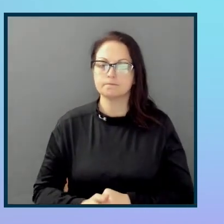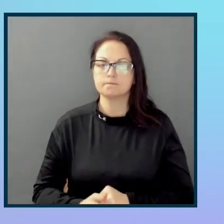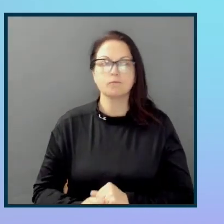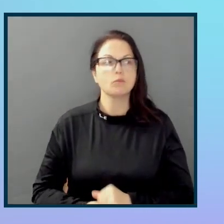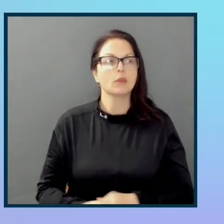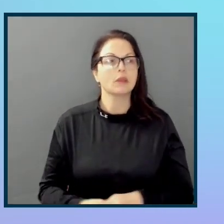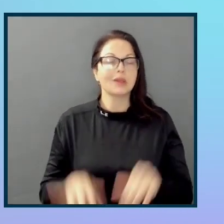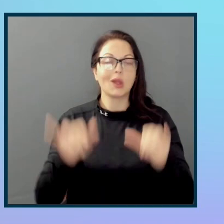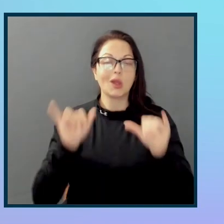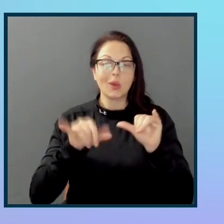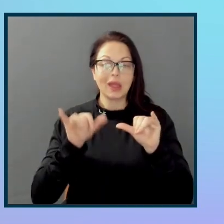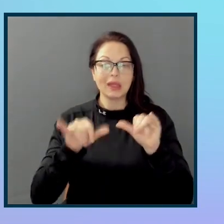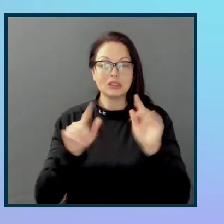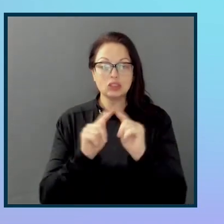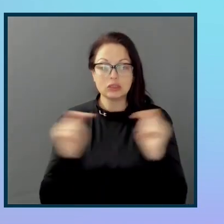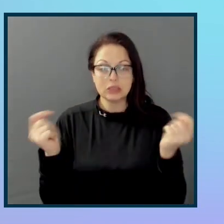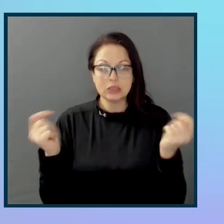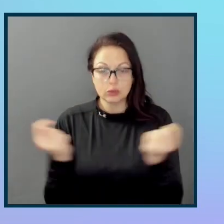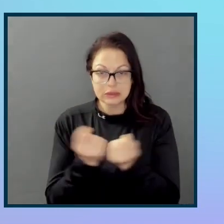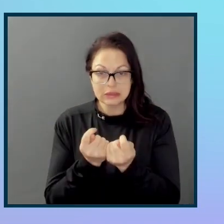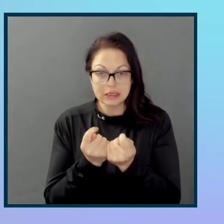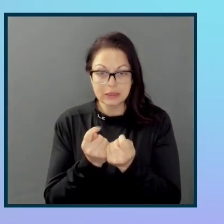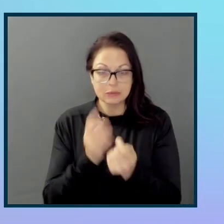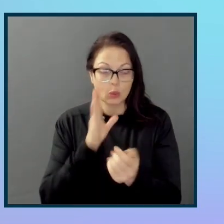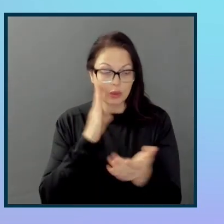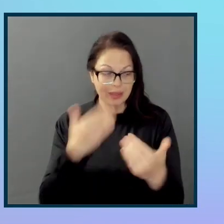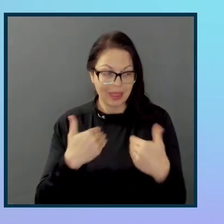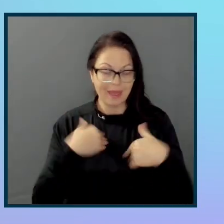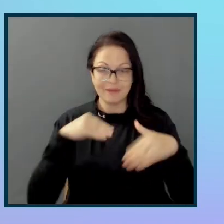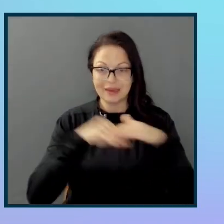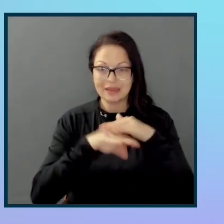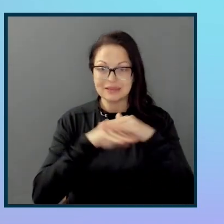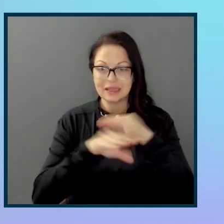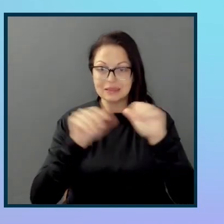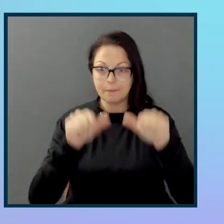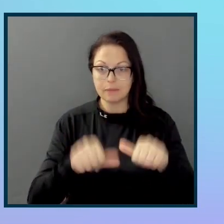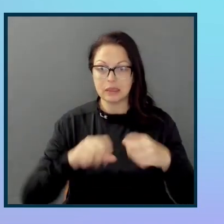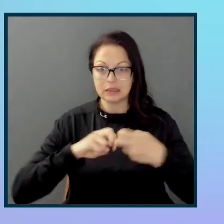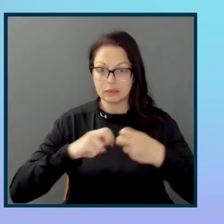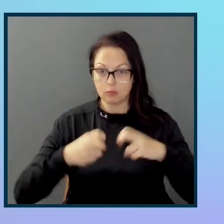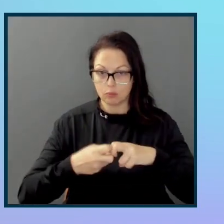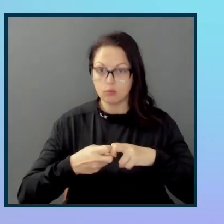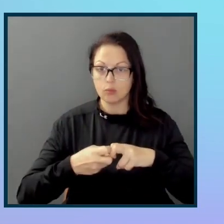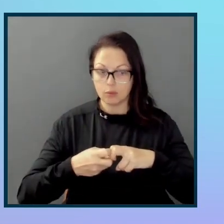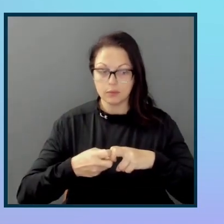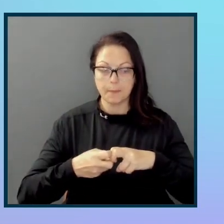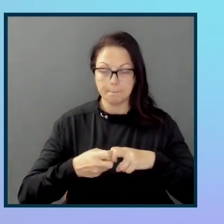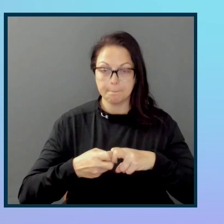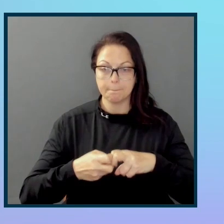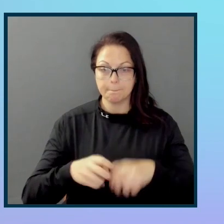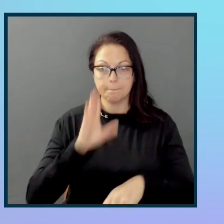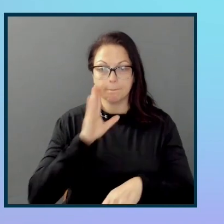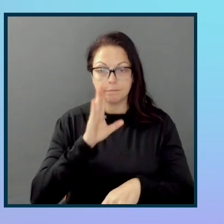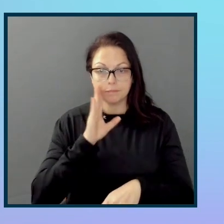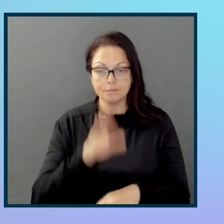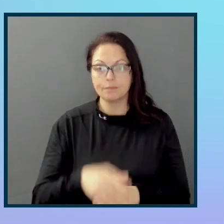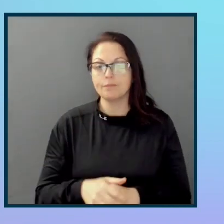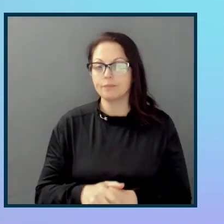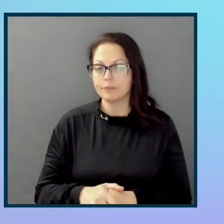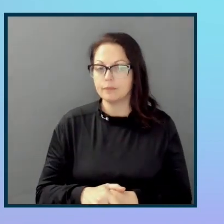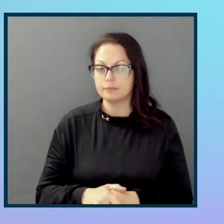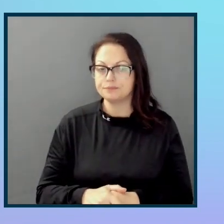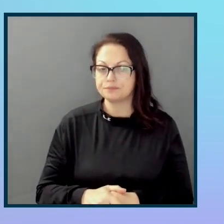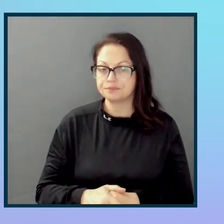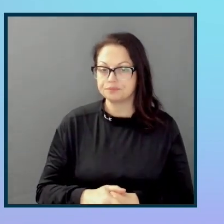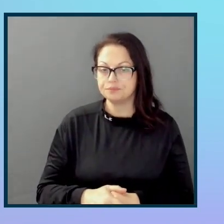teams will get an accessibility problem and they'll file it away in Jira or wherever it is they use. And they'll